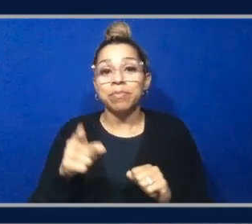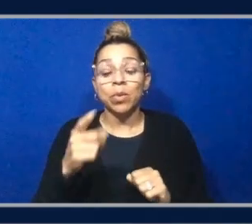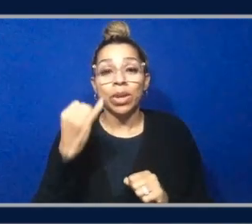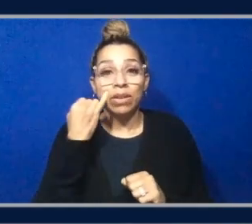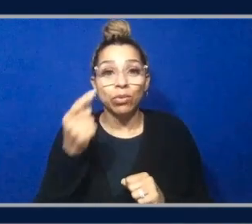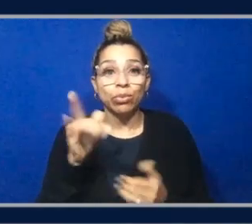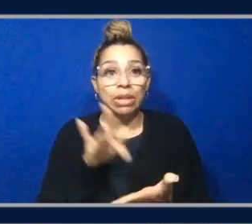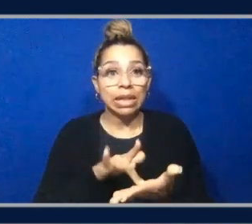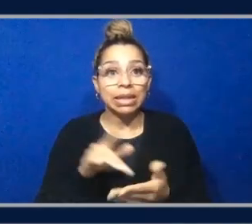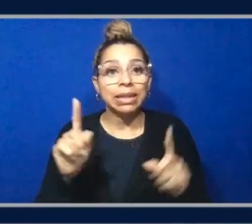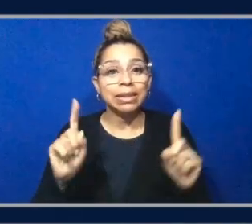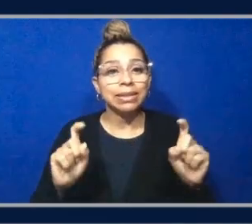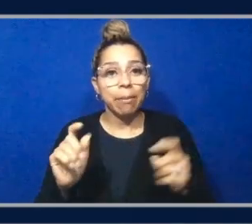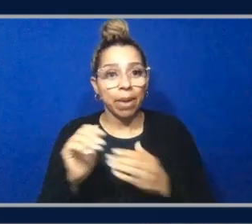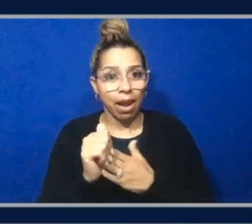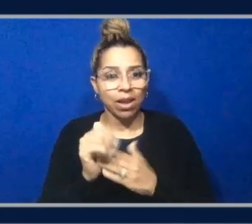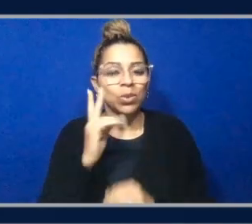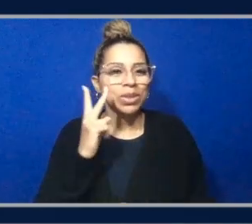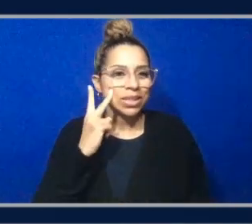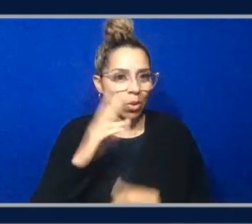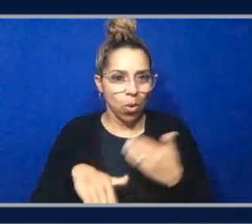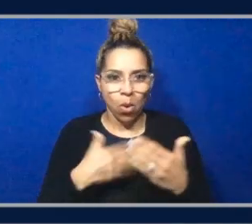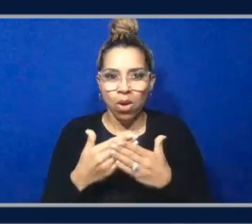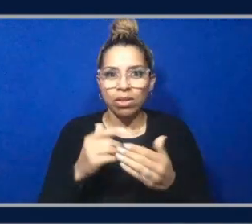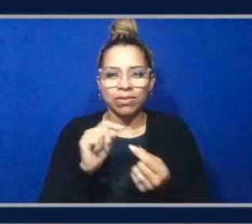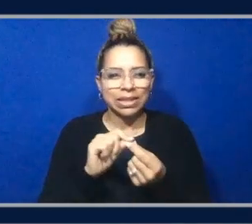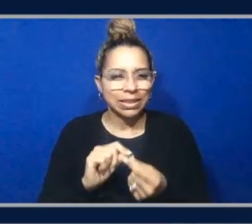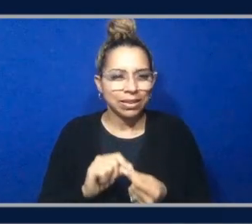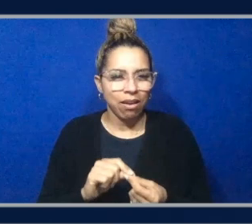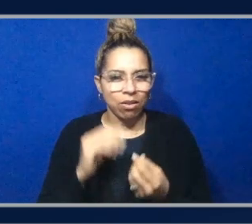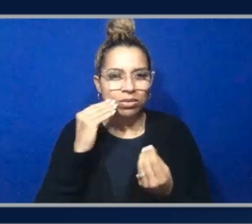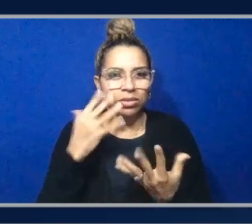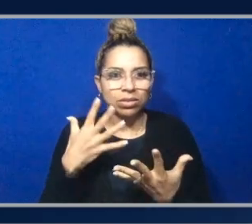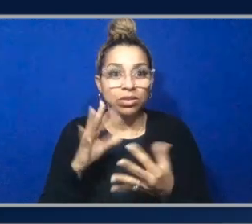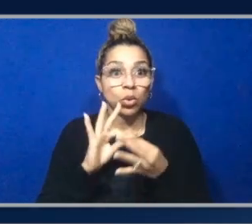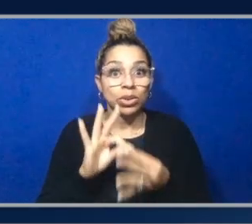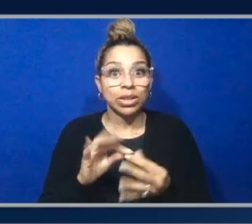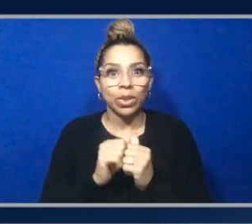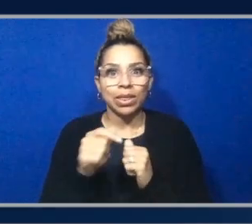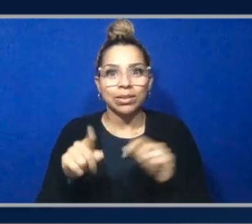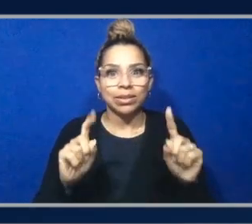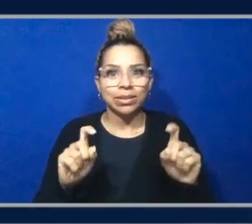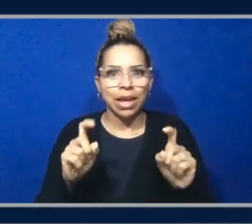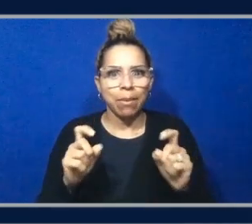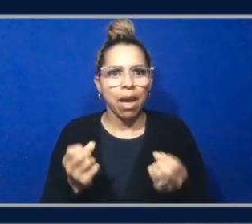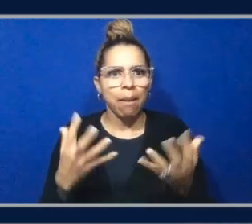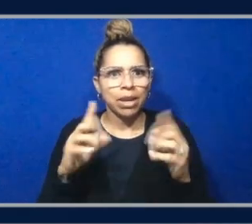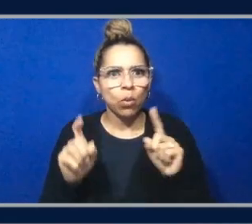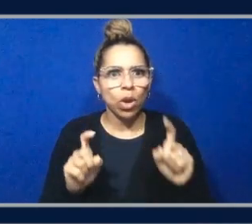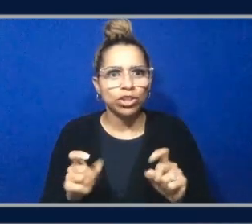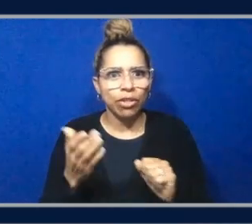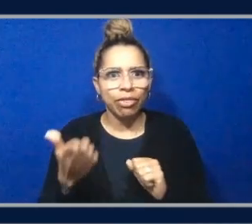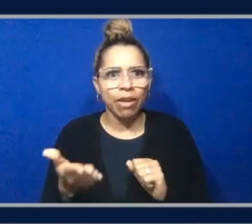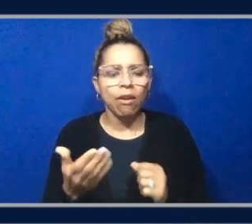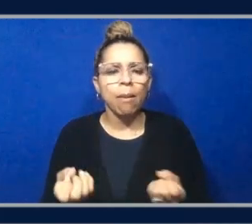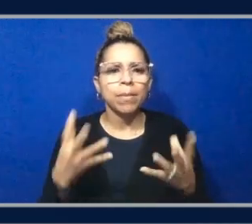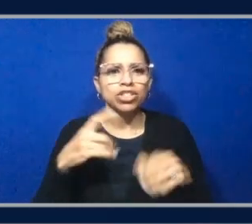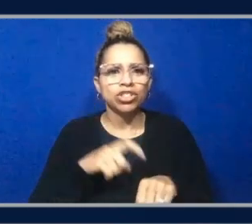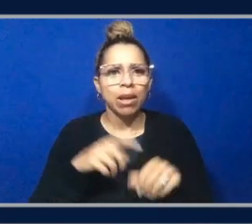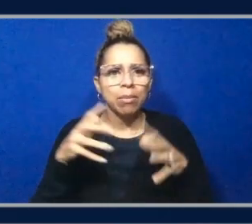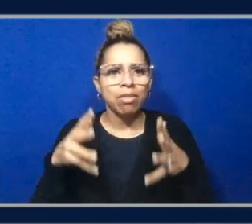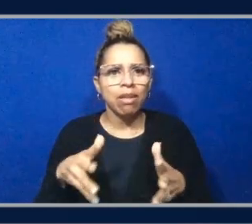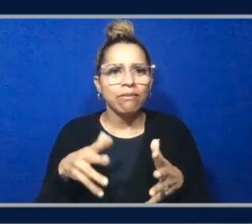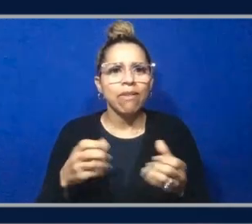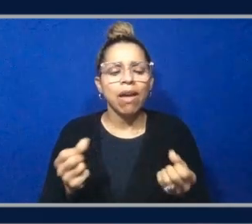exam guide. You'll find all the details associated with this exam in terms of how many questions are there, how much time you have, the types of questions. Something that's